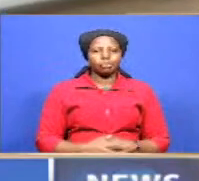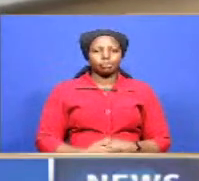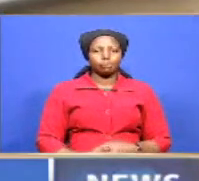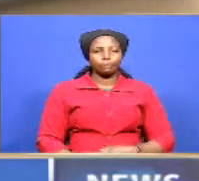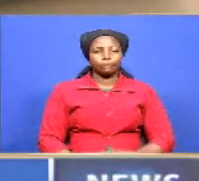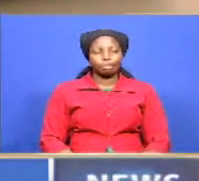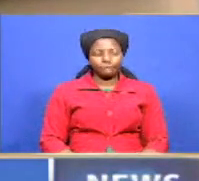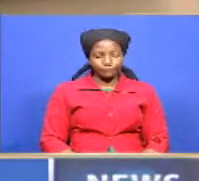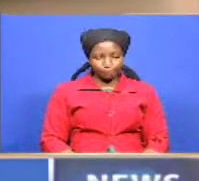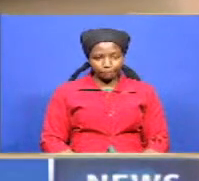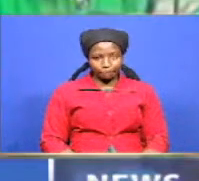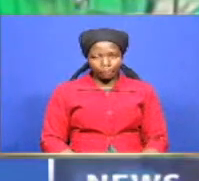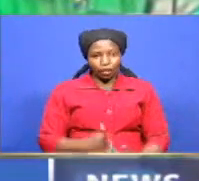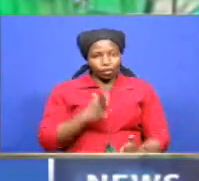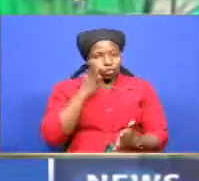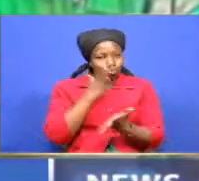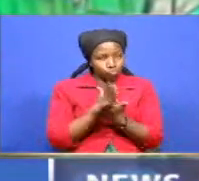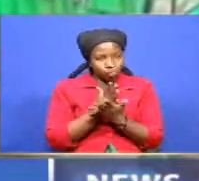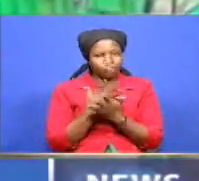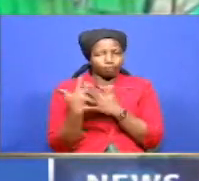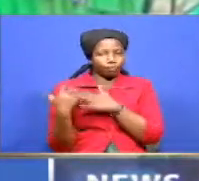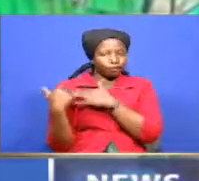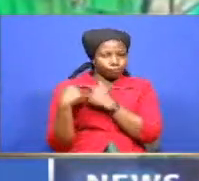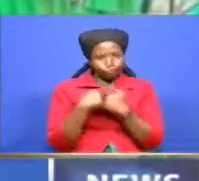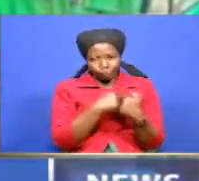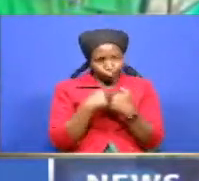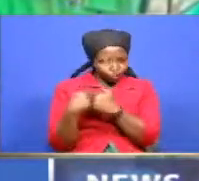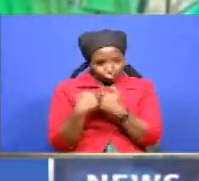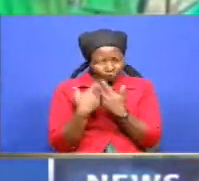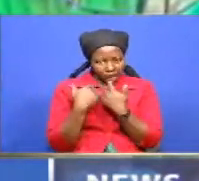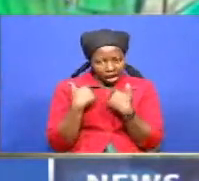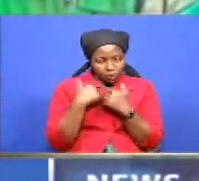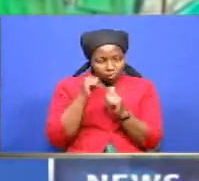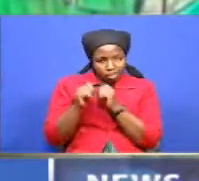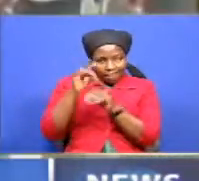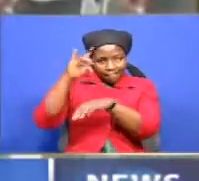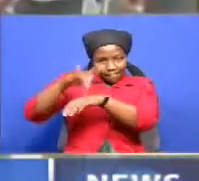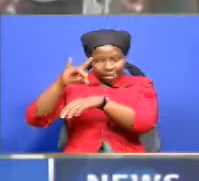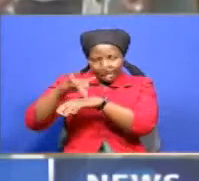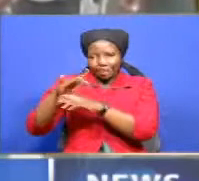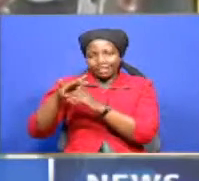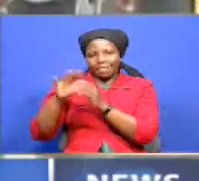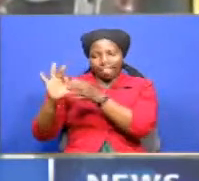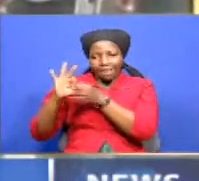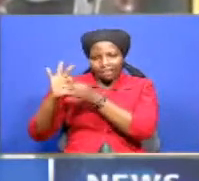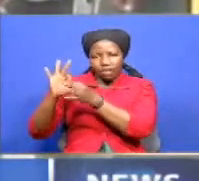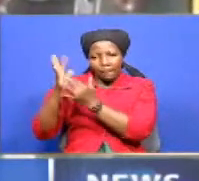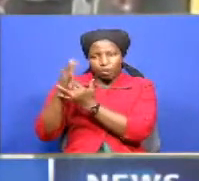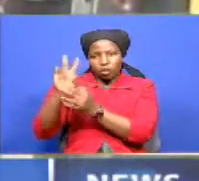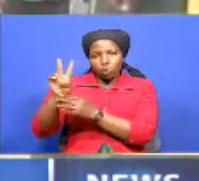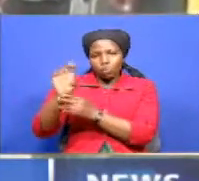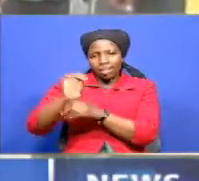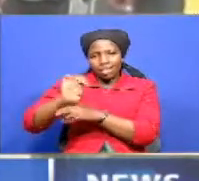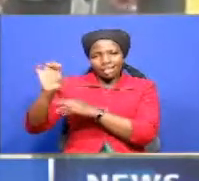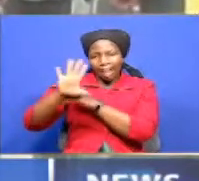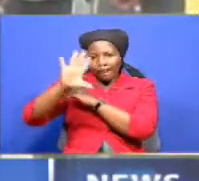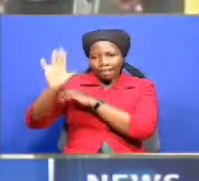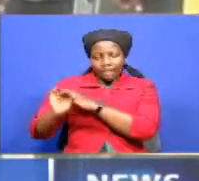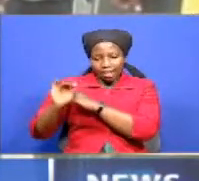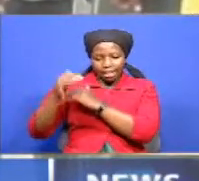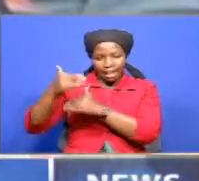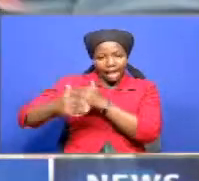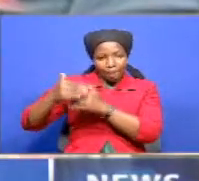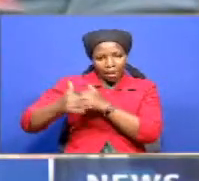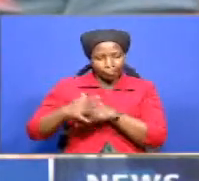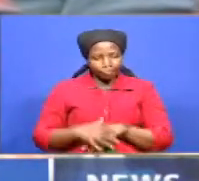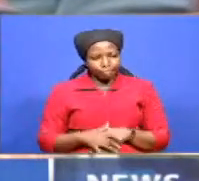It is a diplomatic tief that has threatened the caudal relations between the two East African neighbours, a row over